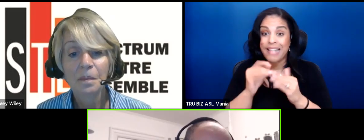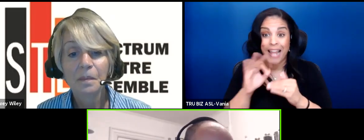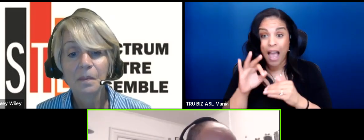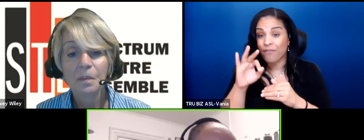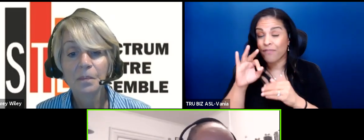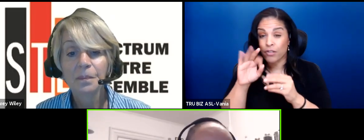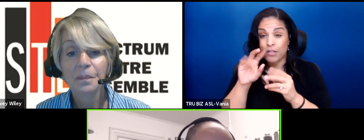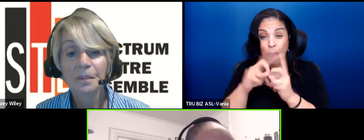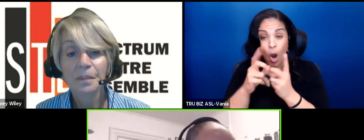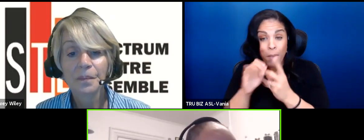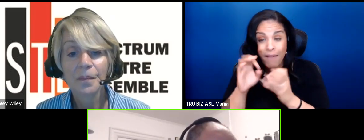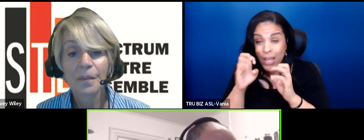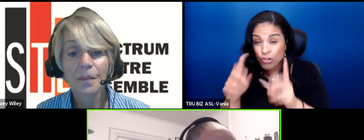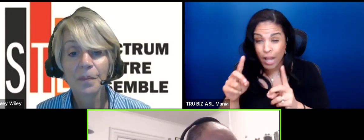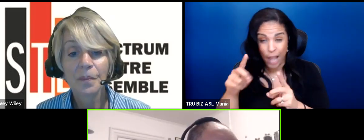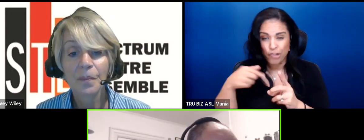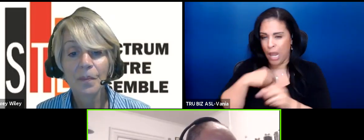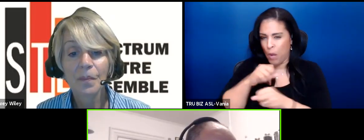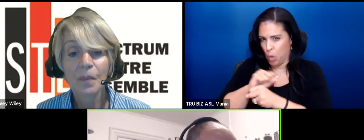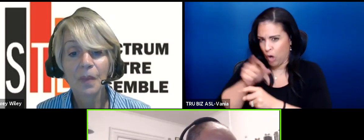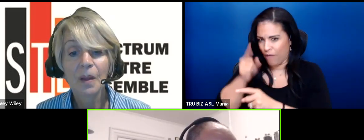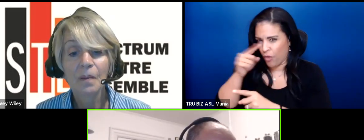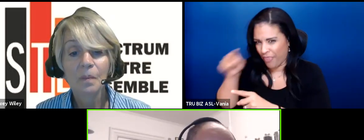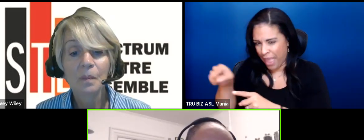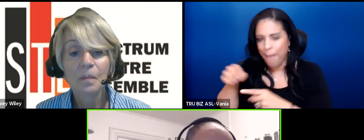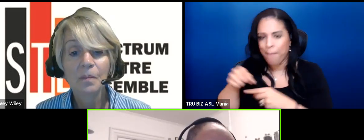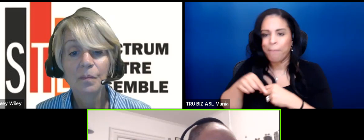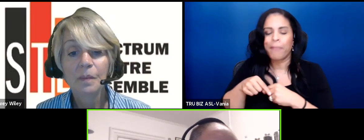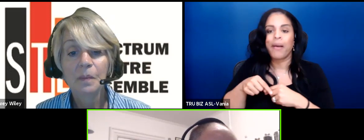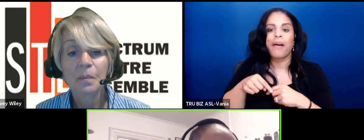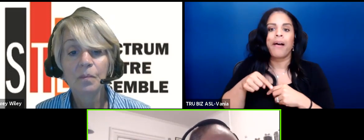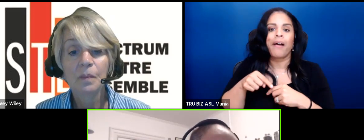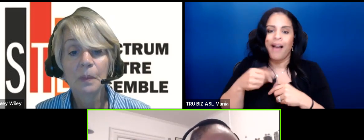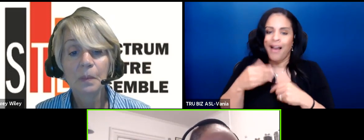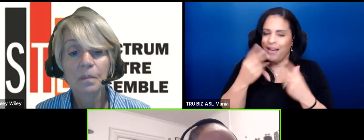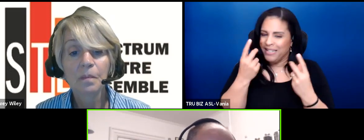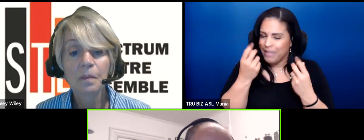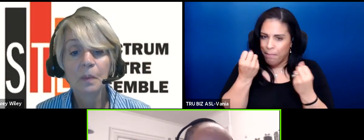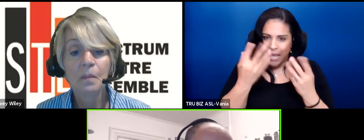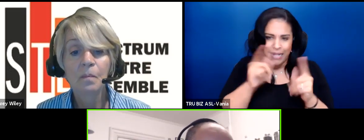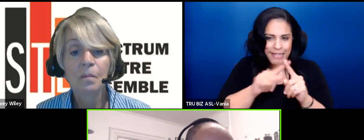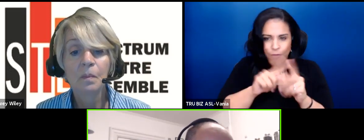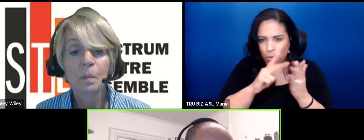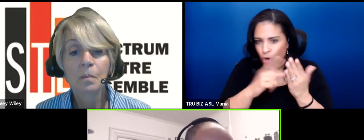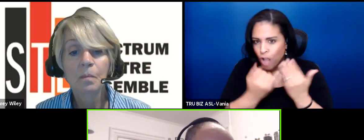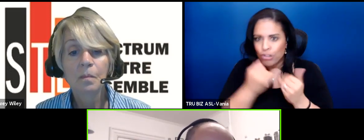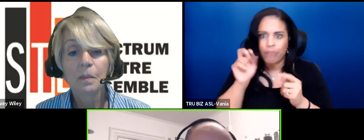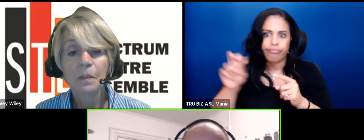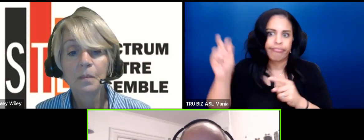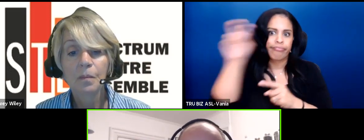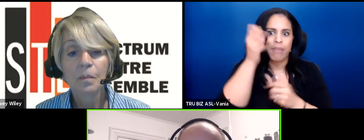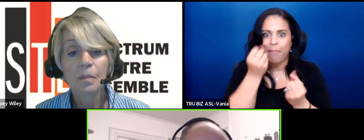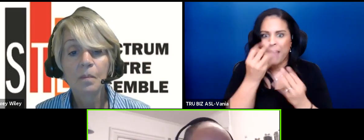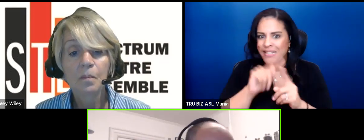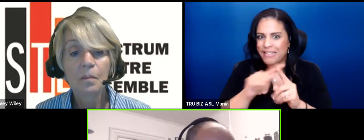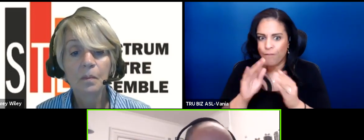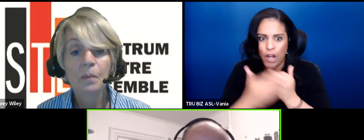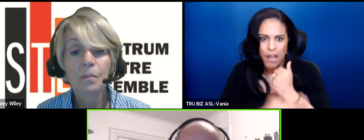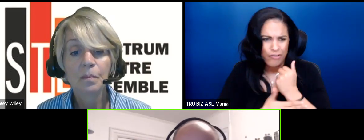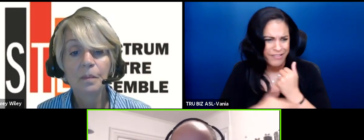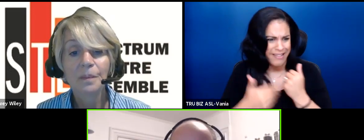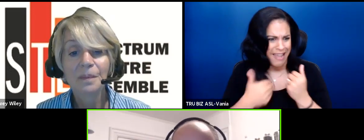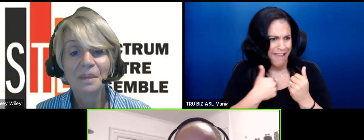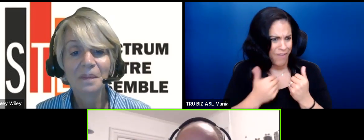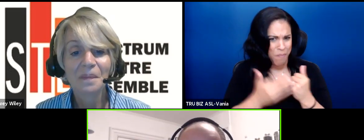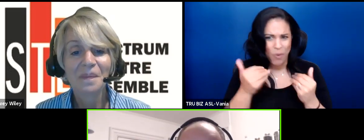Uh I have done projects in many many different countries. Um I've had many almost I've